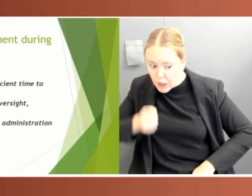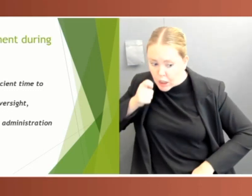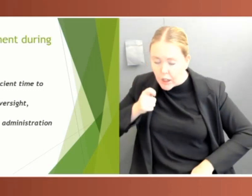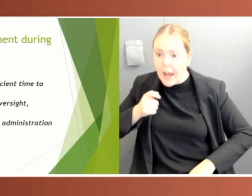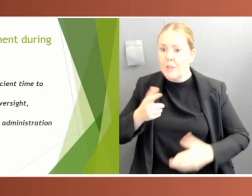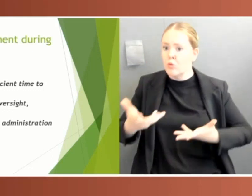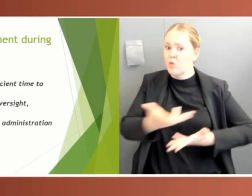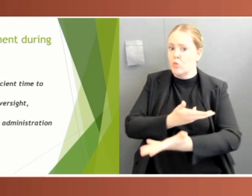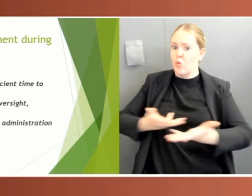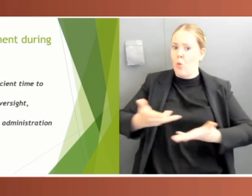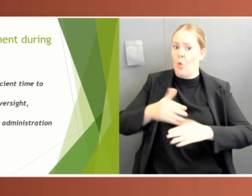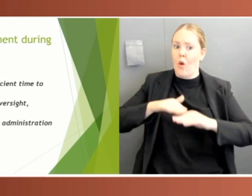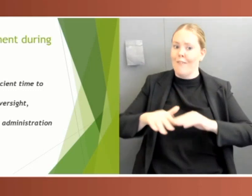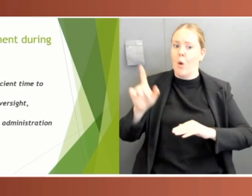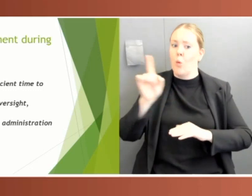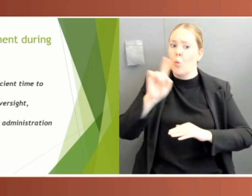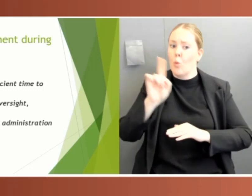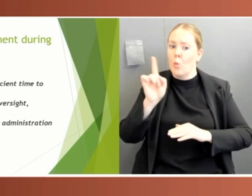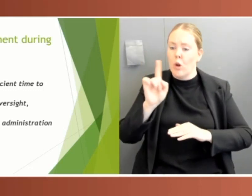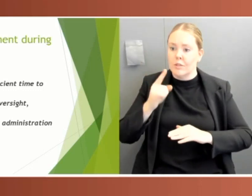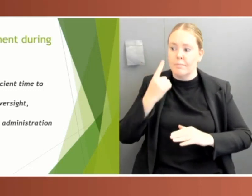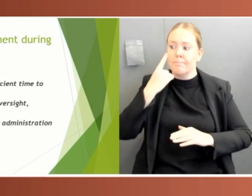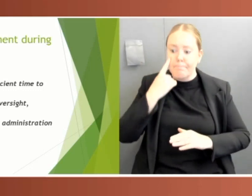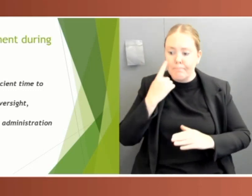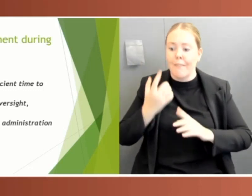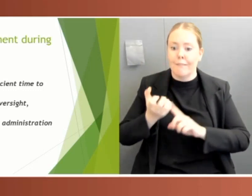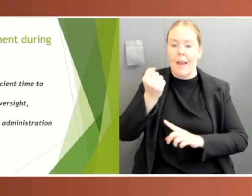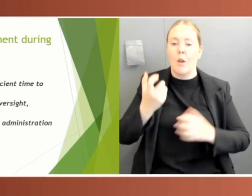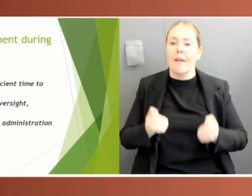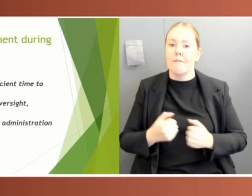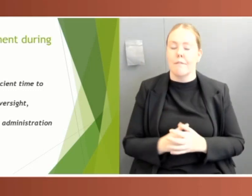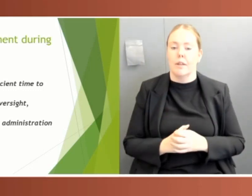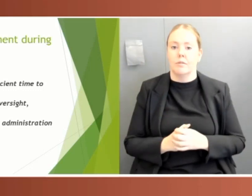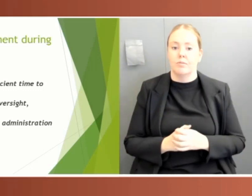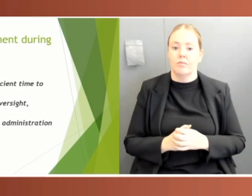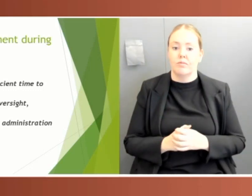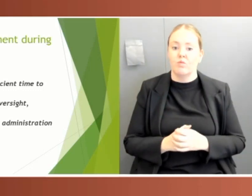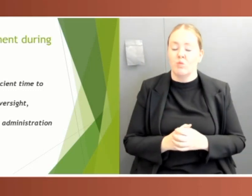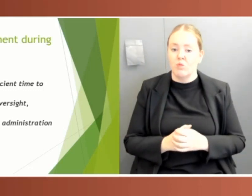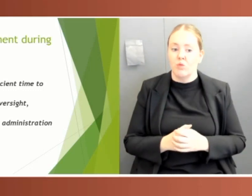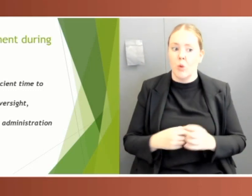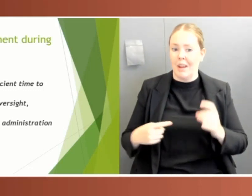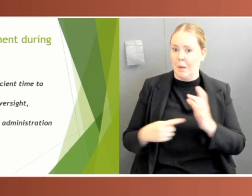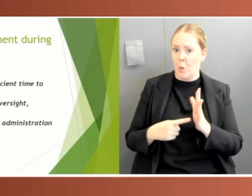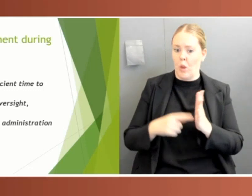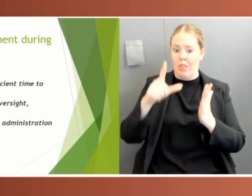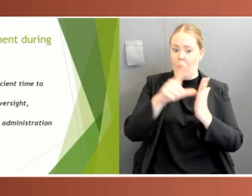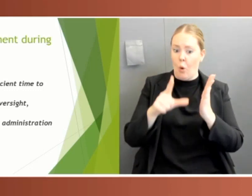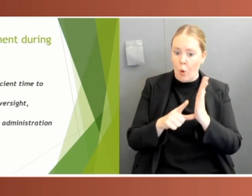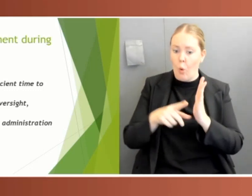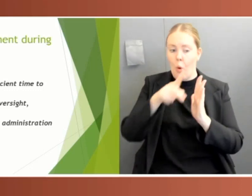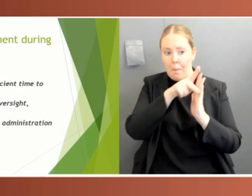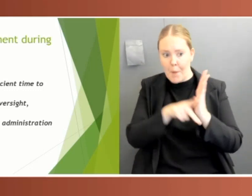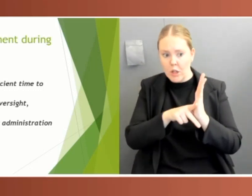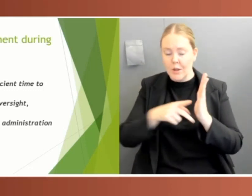this talking about and scrutinising administration and policy is never more vital than during a pandemic, when these